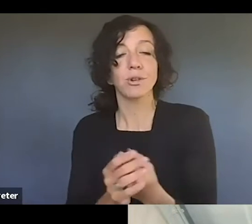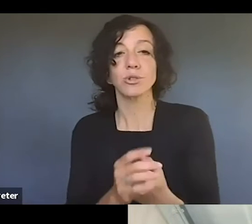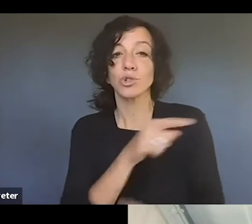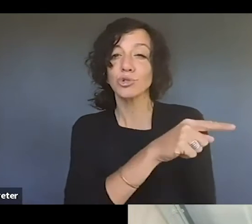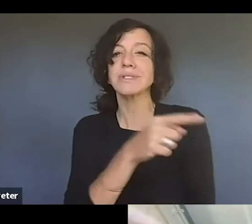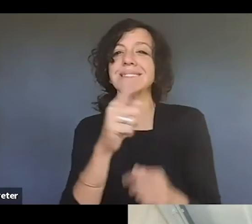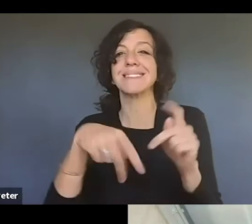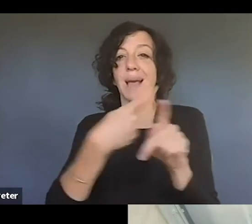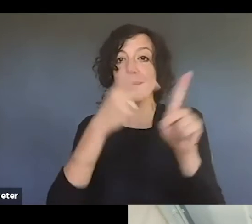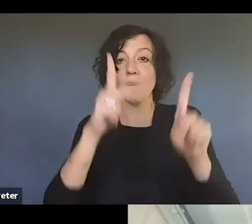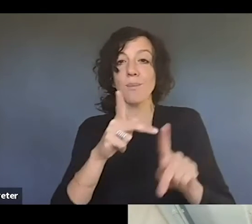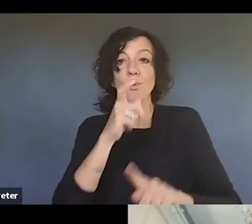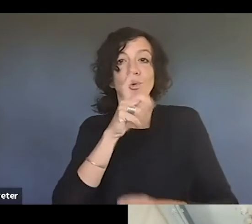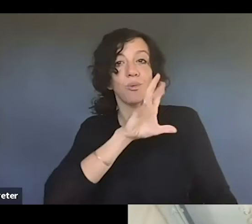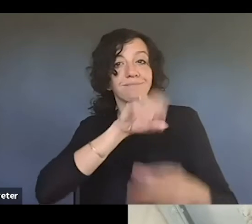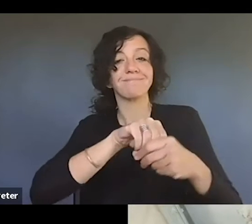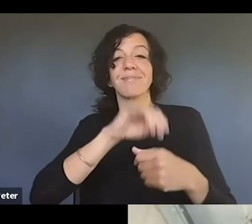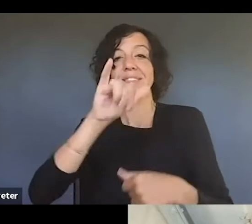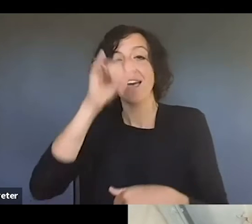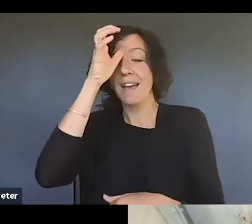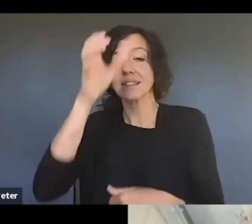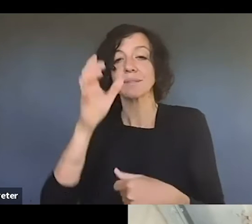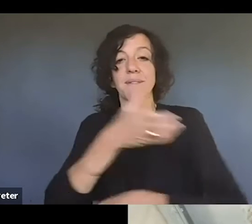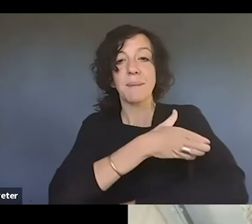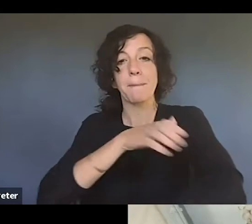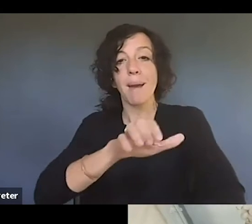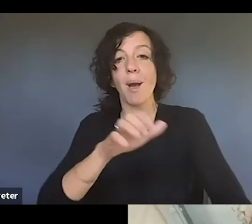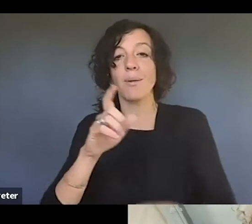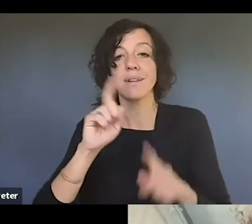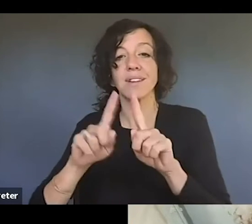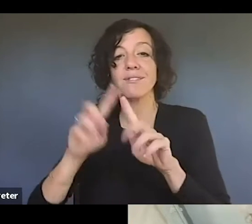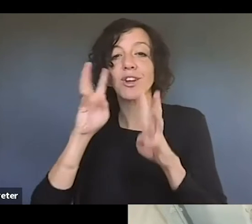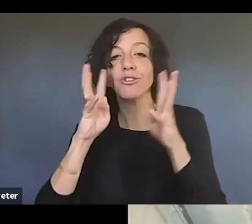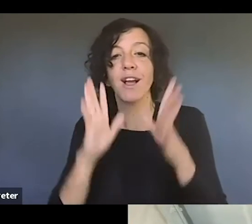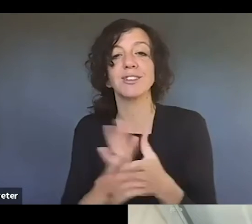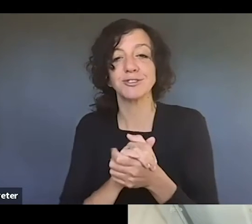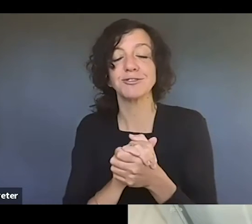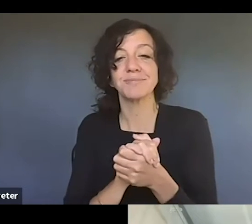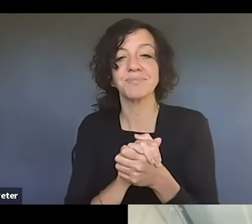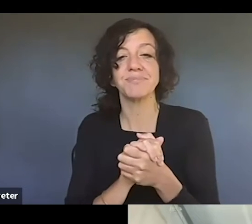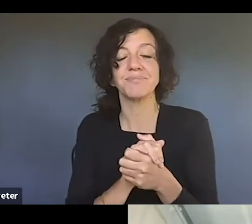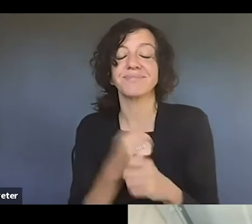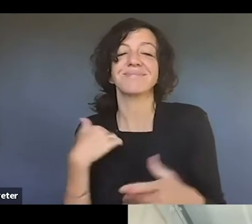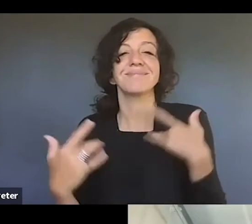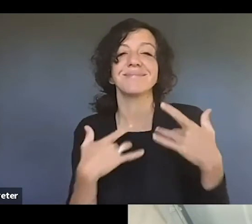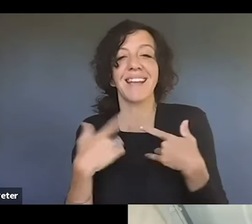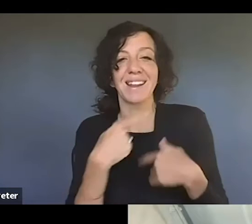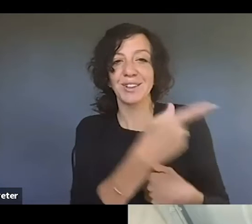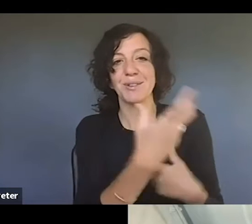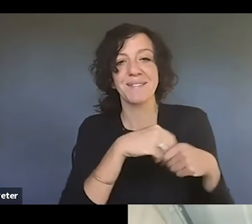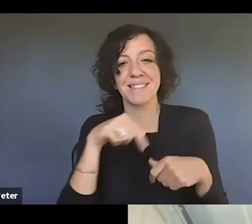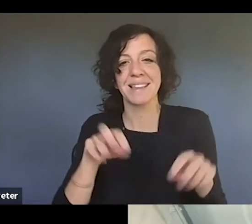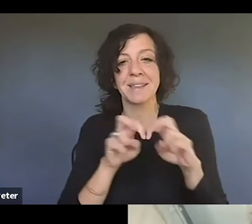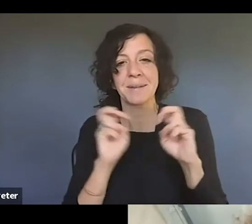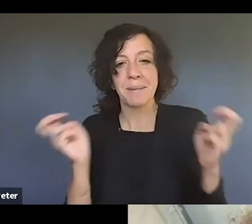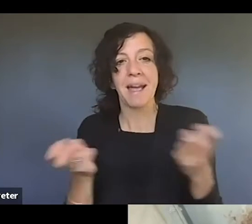of empowering creators. And I always get excited whenever I get to be on a panel with an AHU alum. Just as a Washingtonian, you know, AHU